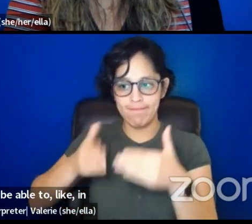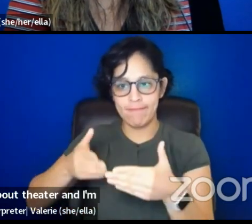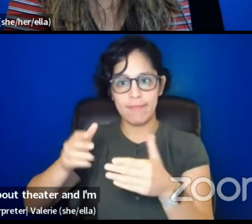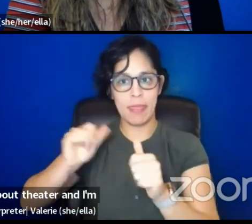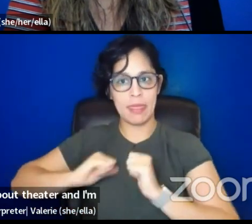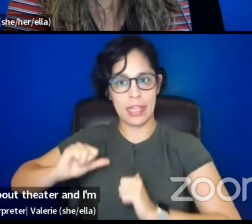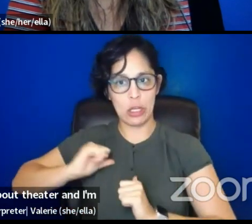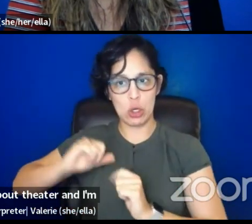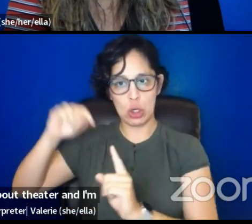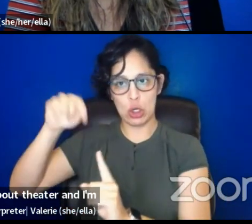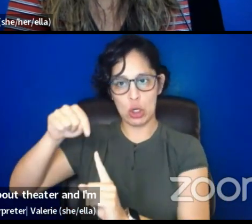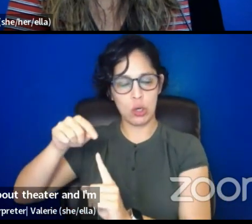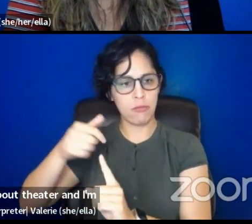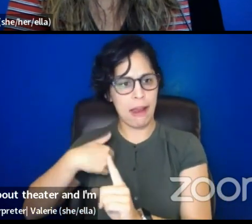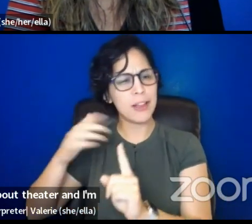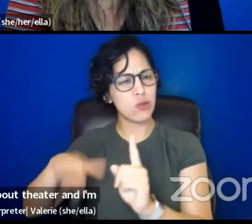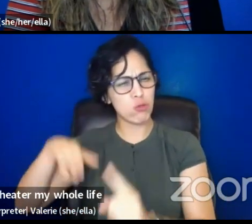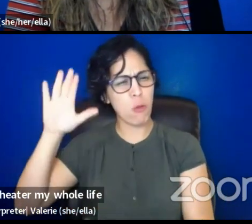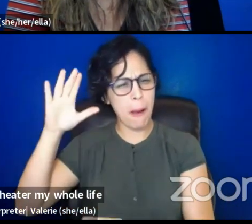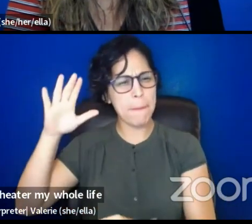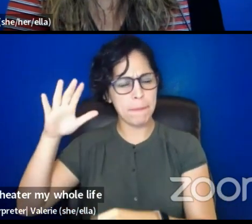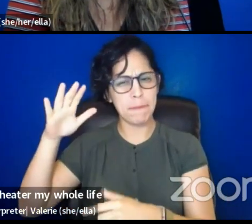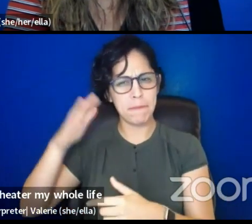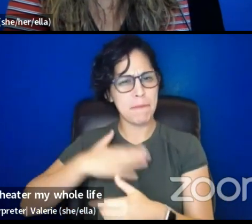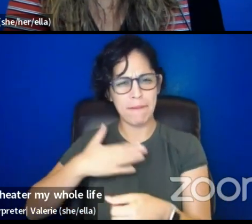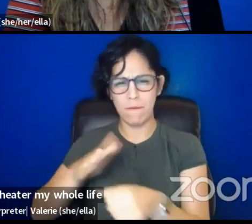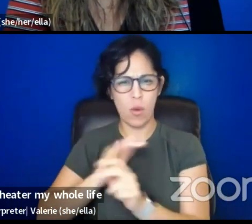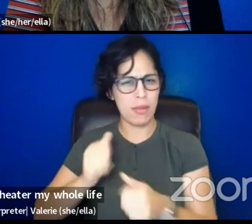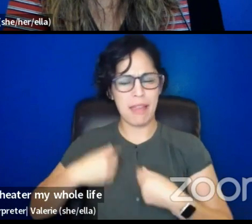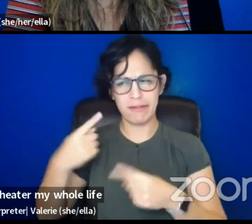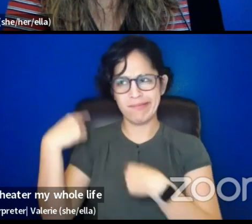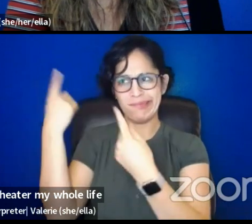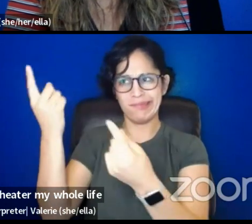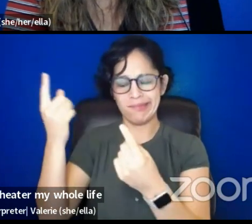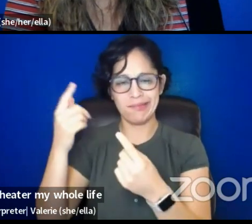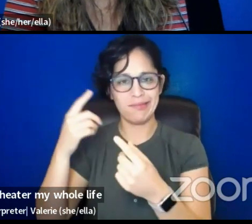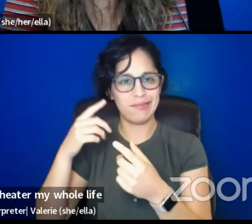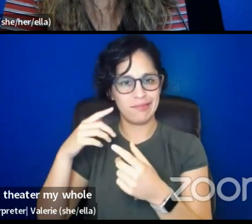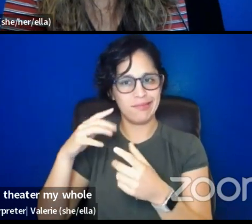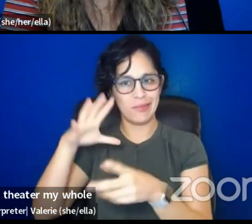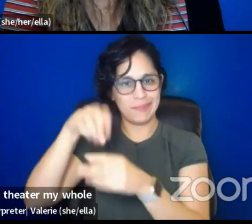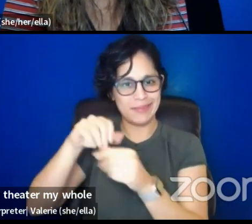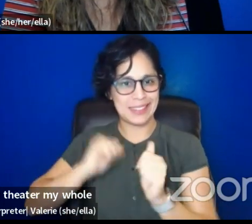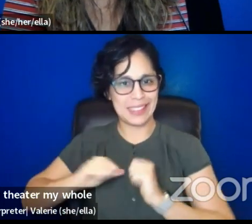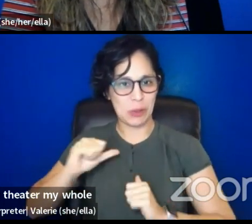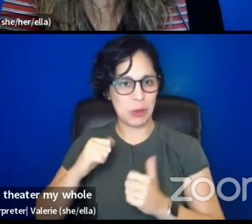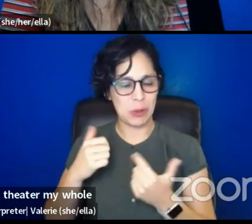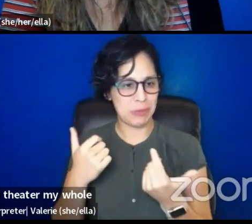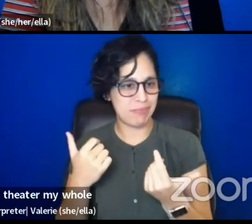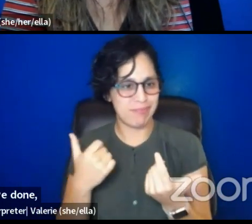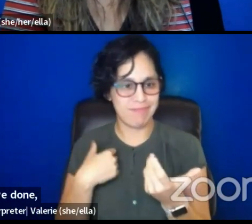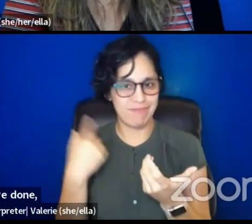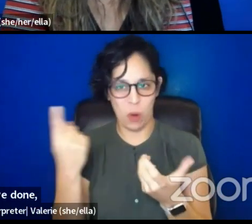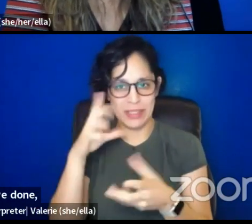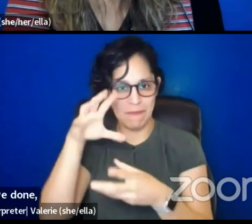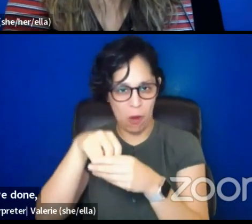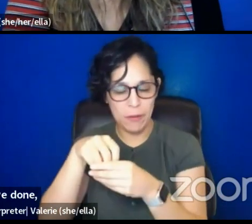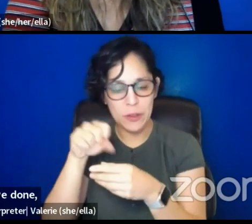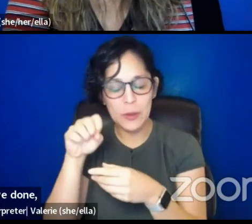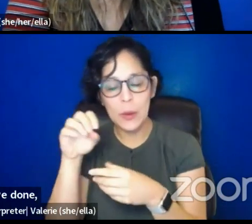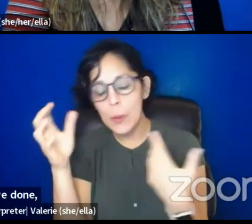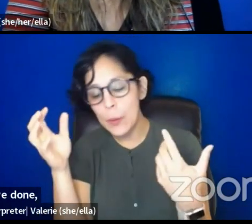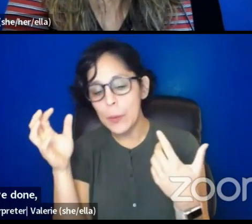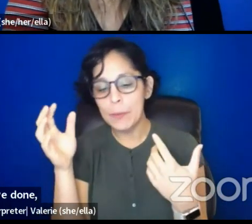how, like, I grew up in theater my whole life. It's kind of what I've done, and so